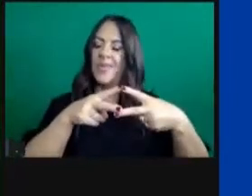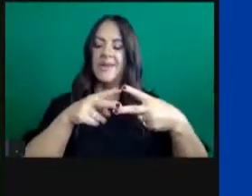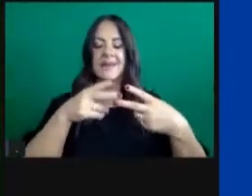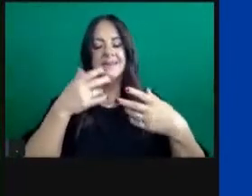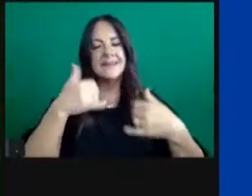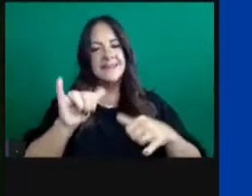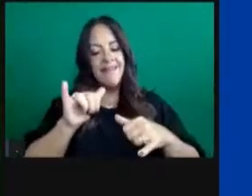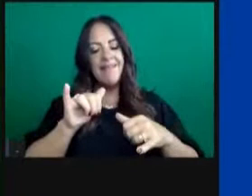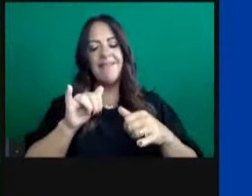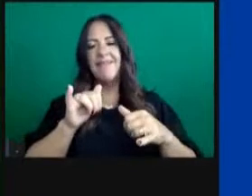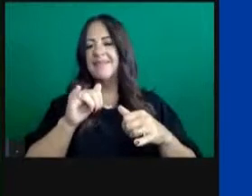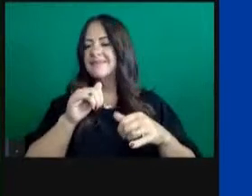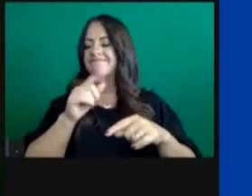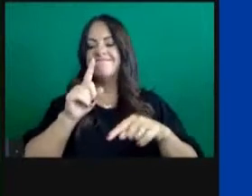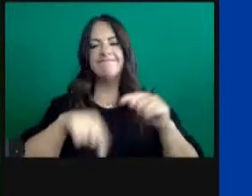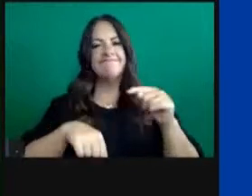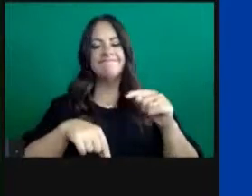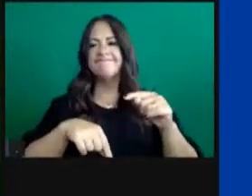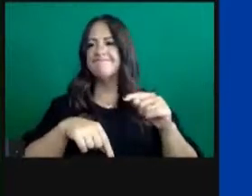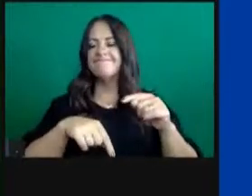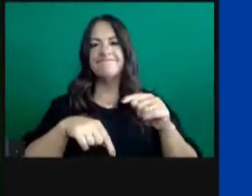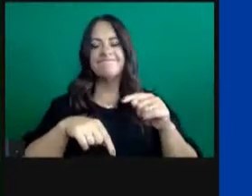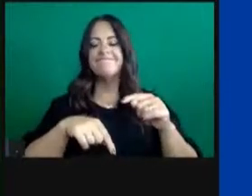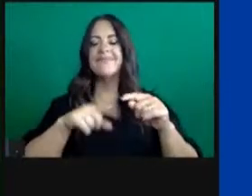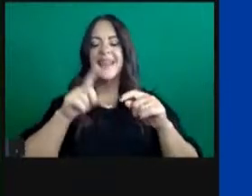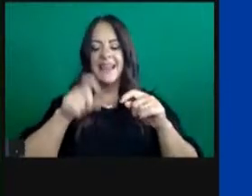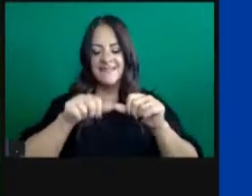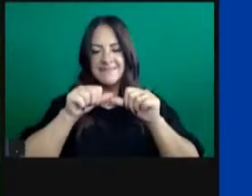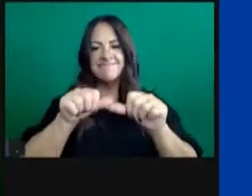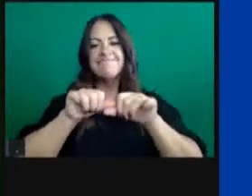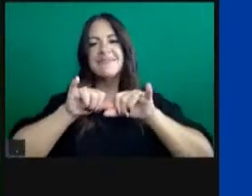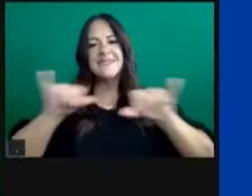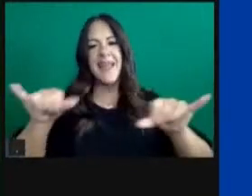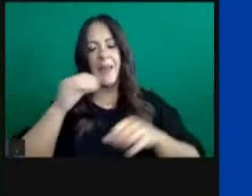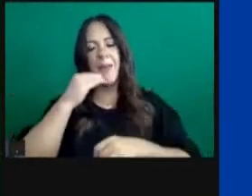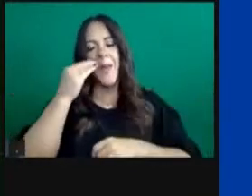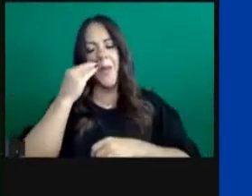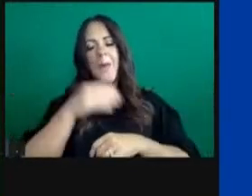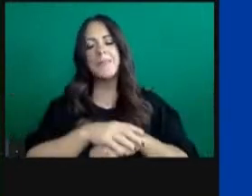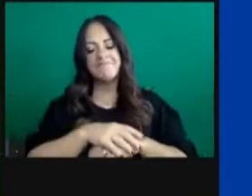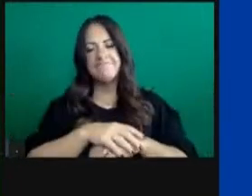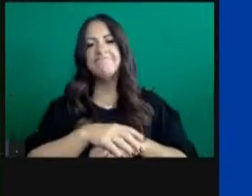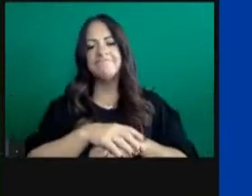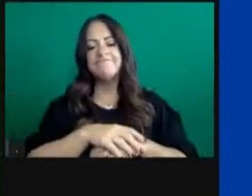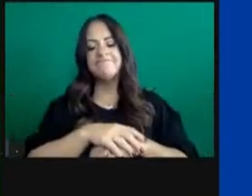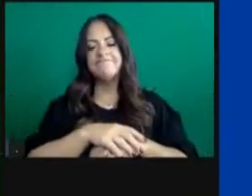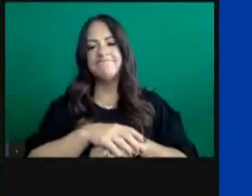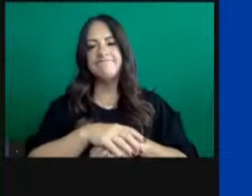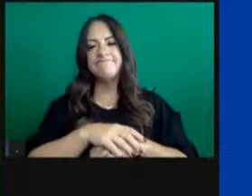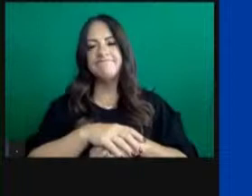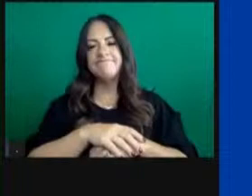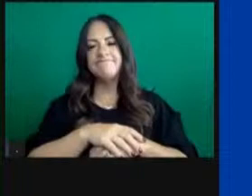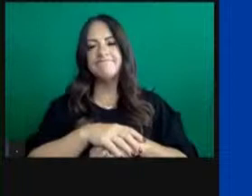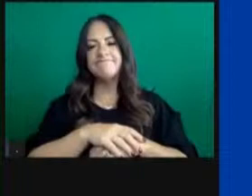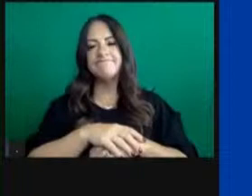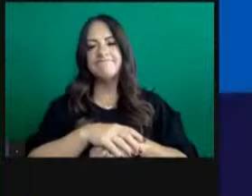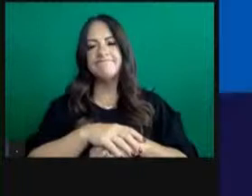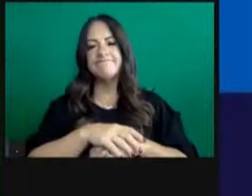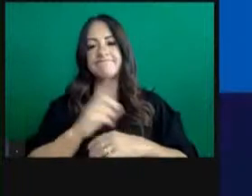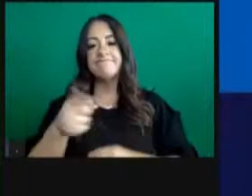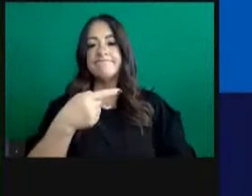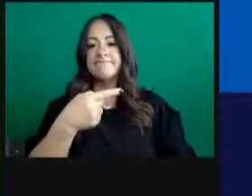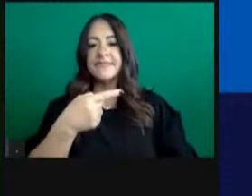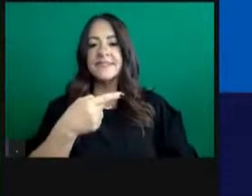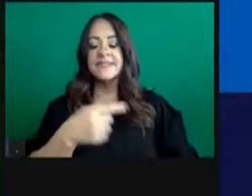this reason, these two regions will continue under the regional stay-at-home order moving forward. Next slide, please.